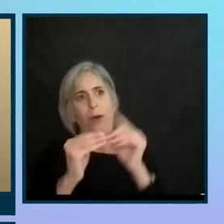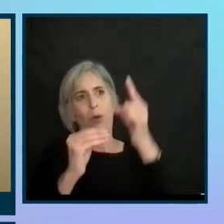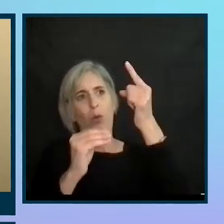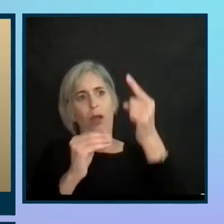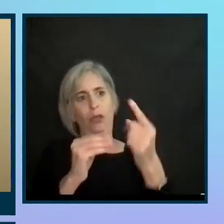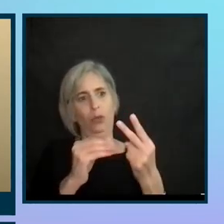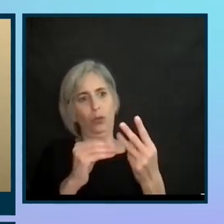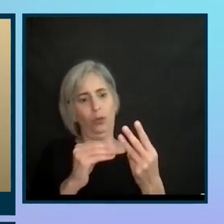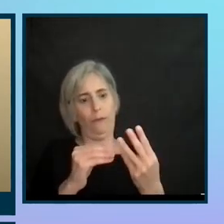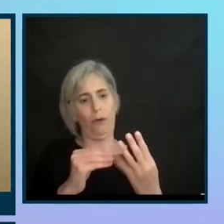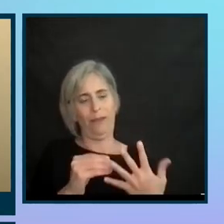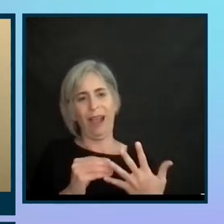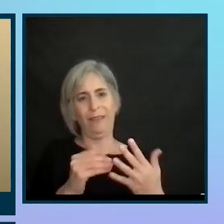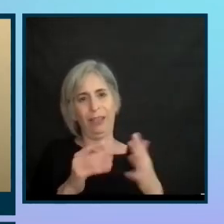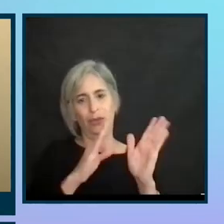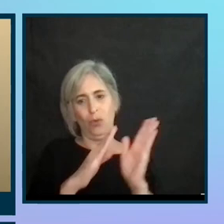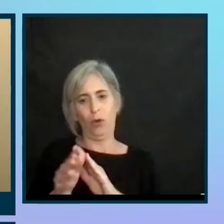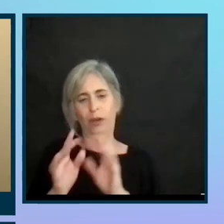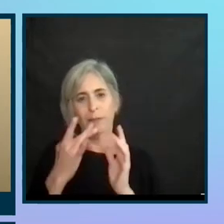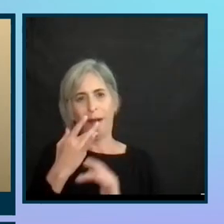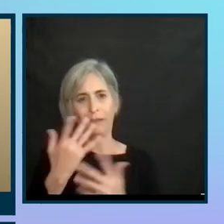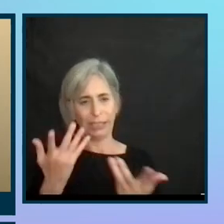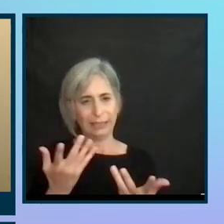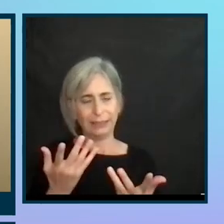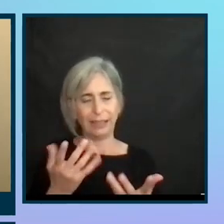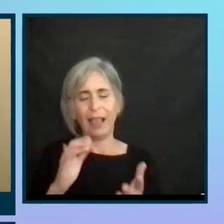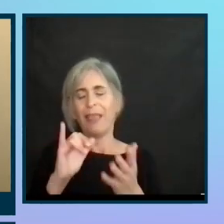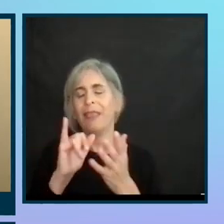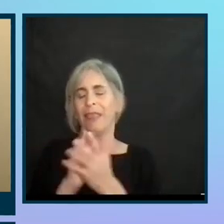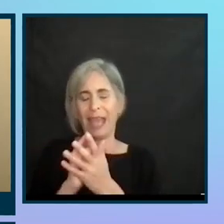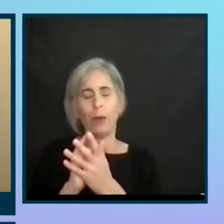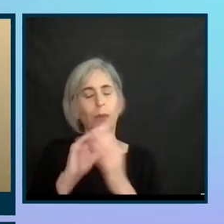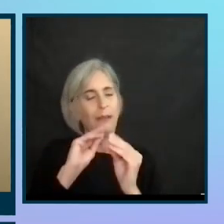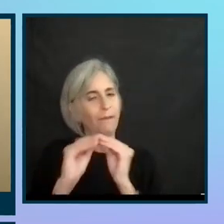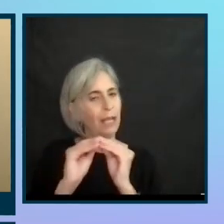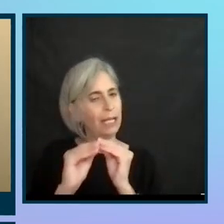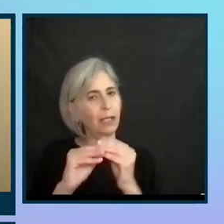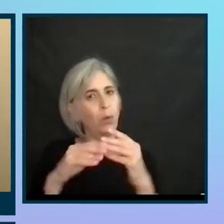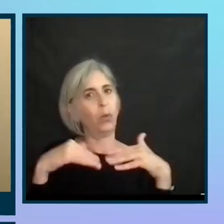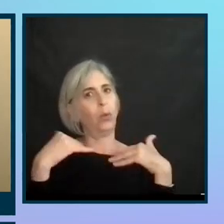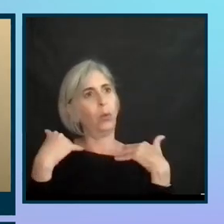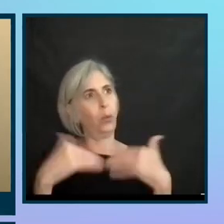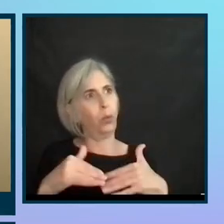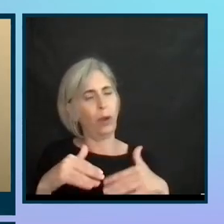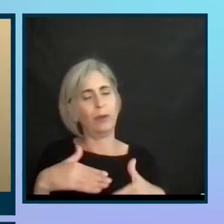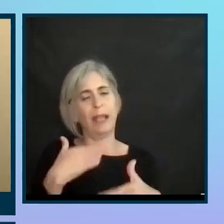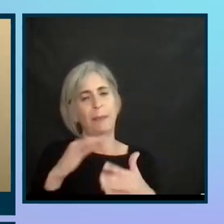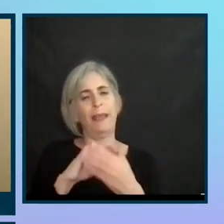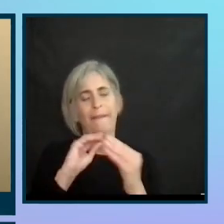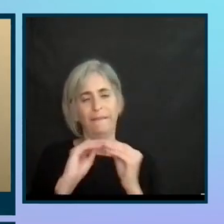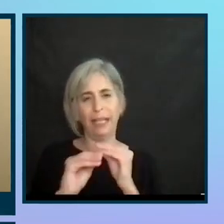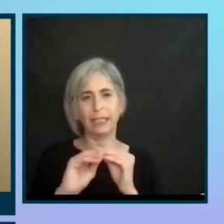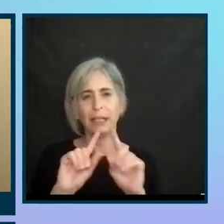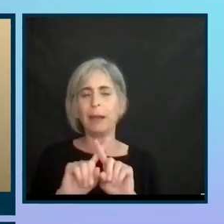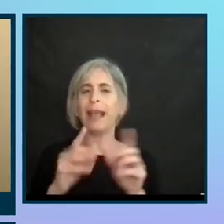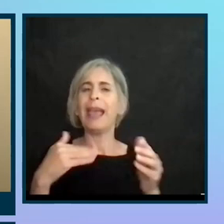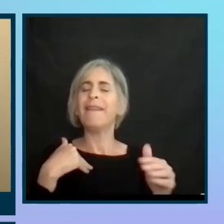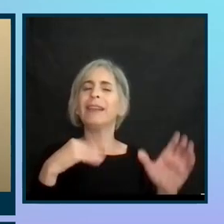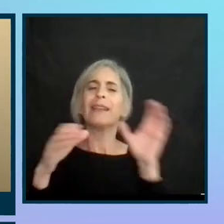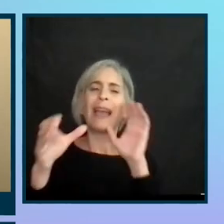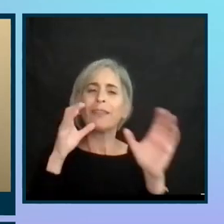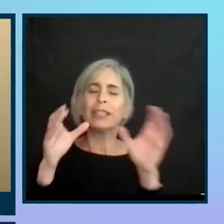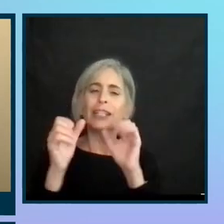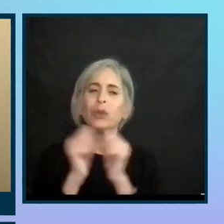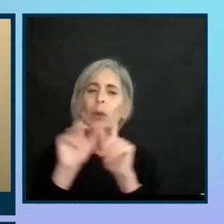to five in your order of preference and everything. So getting that fixed was a great deal and everything. And just having this open dialogue with the